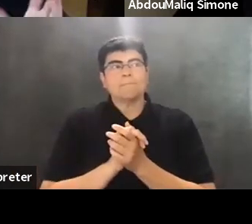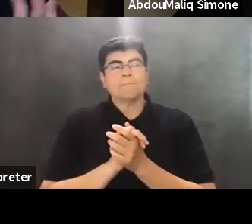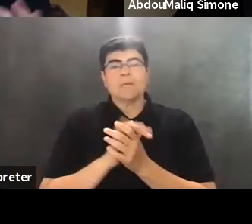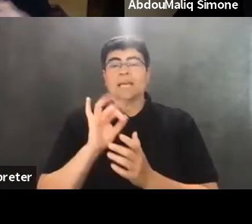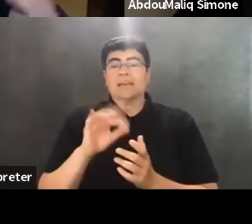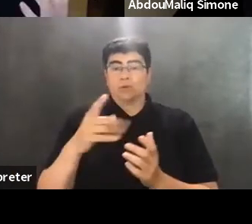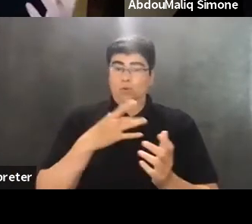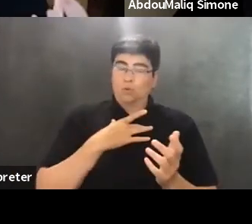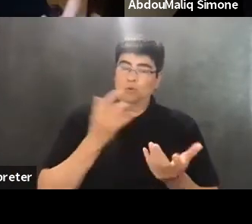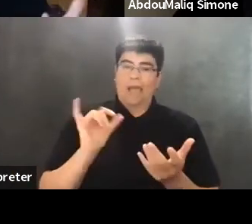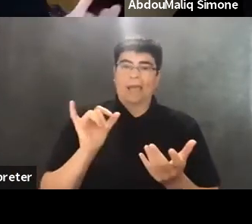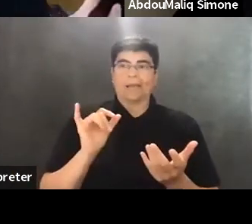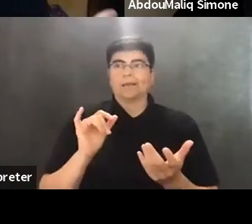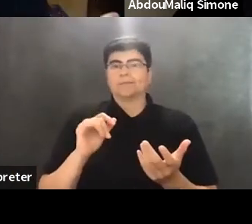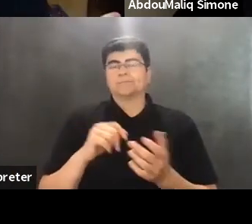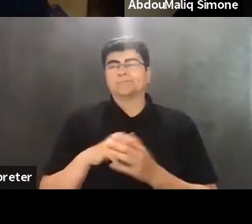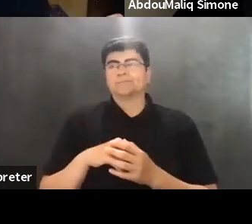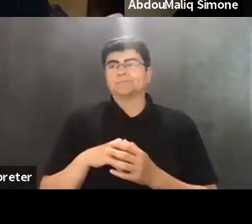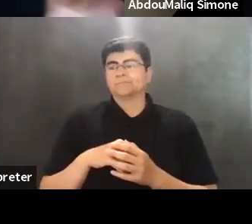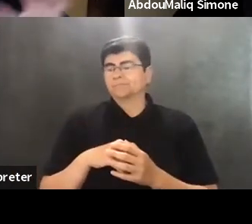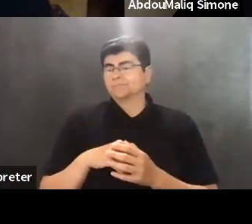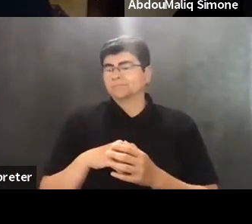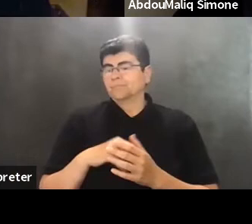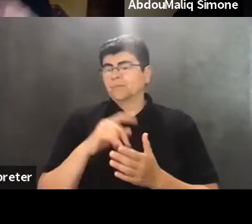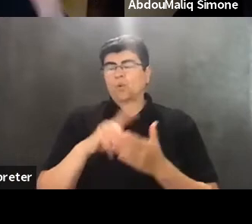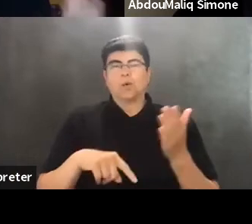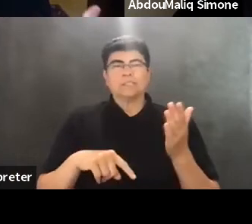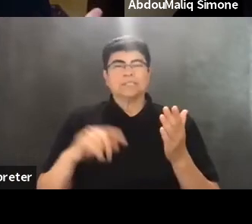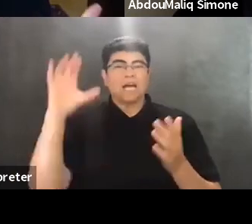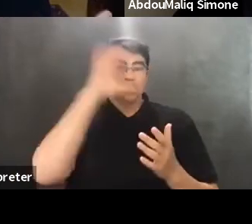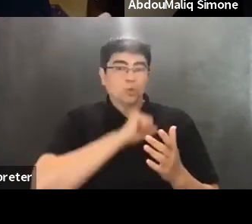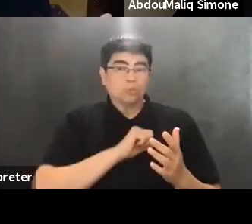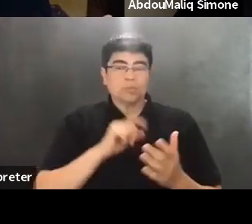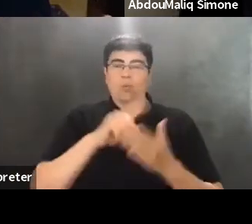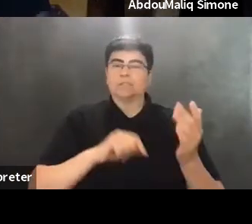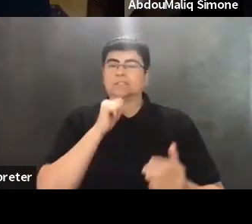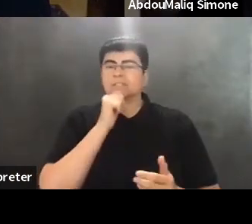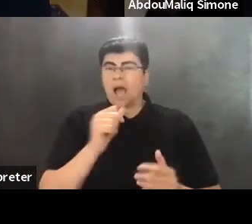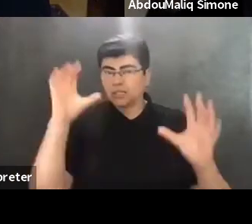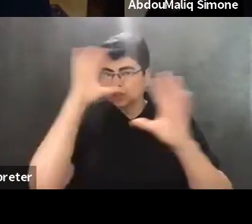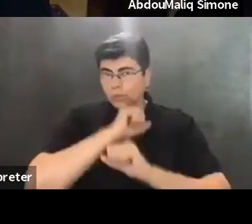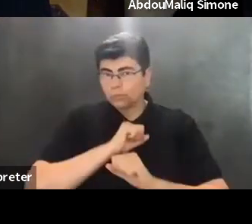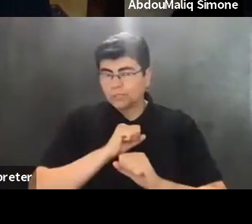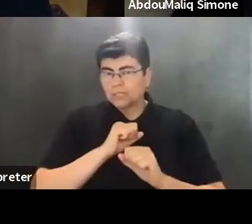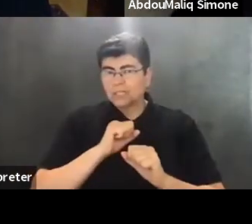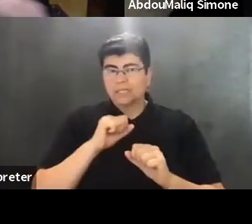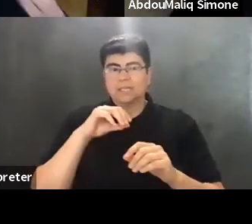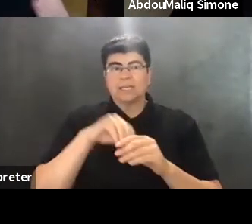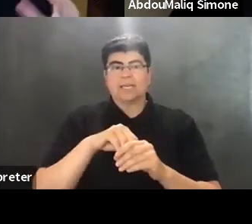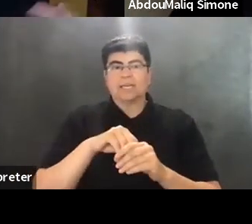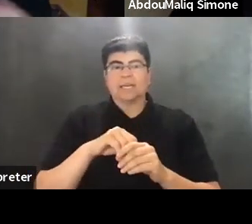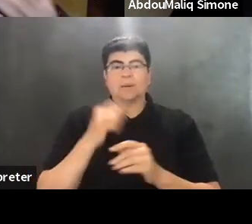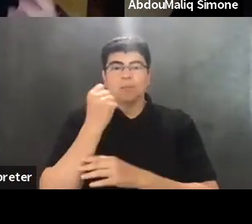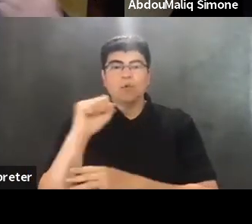if you like, sort of what's, what's assumed and what isn't assumed in, um, in